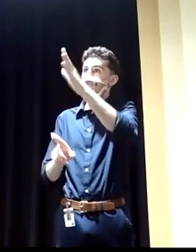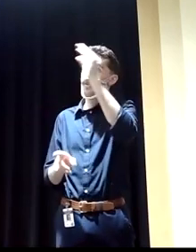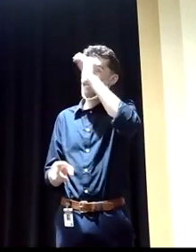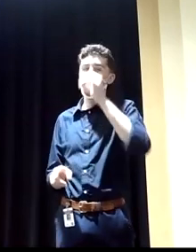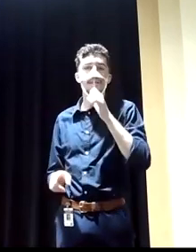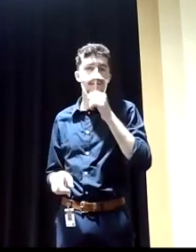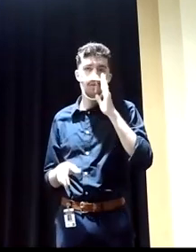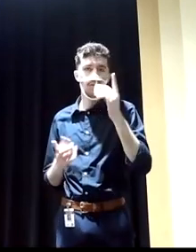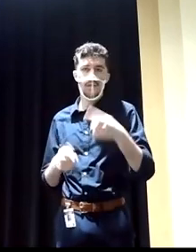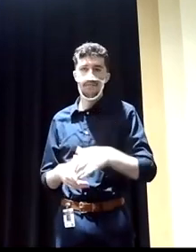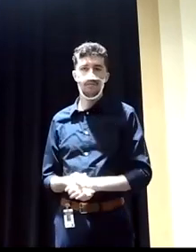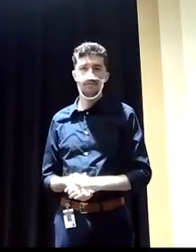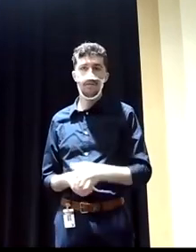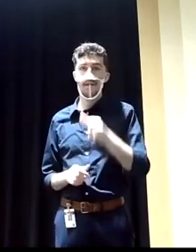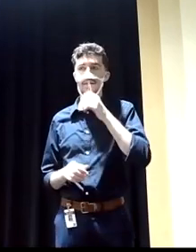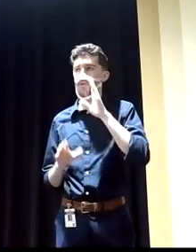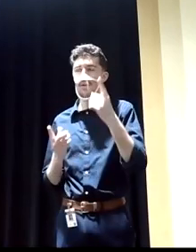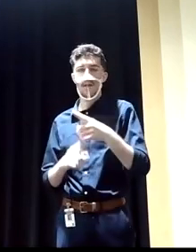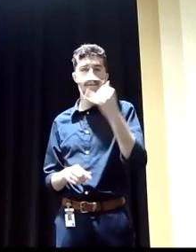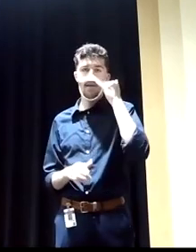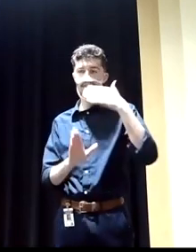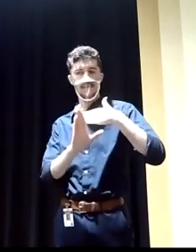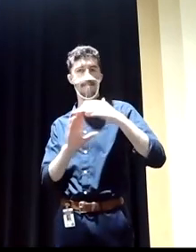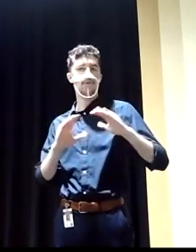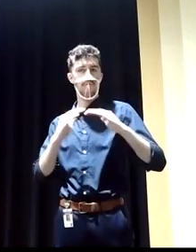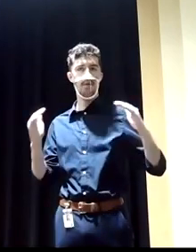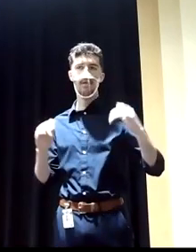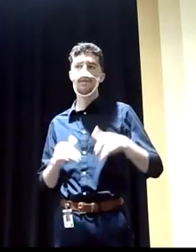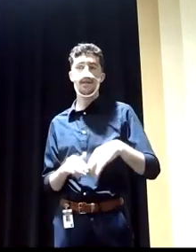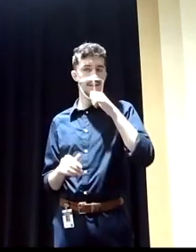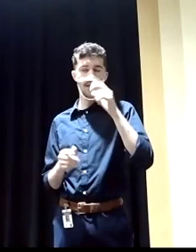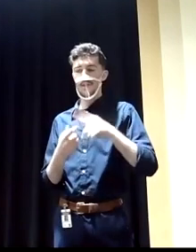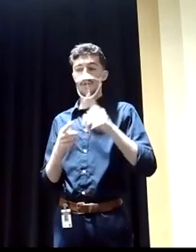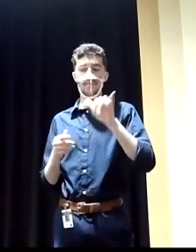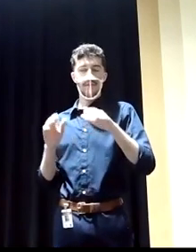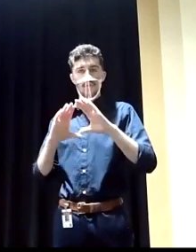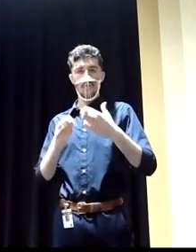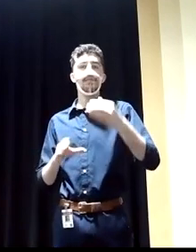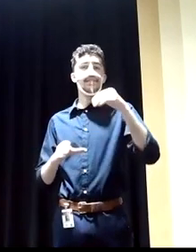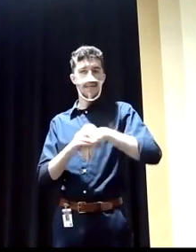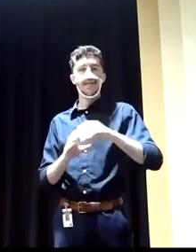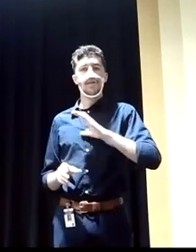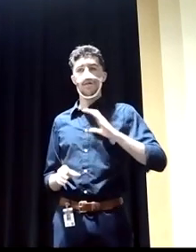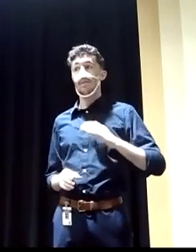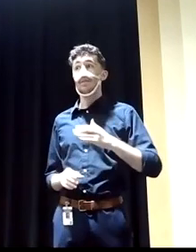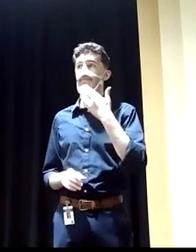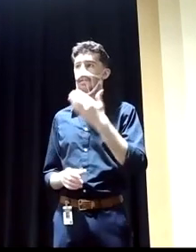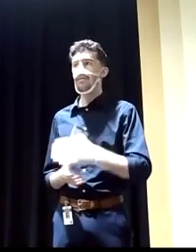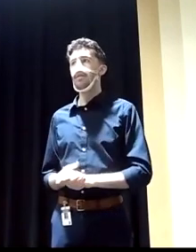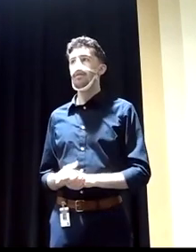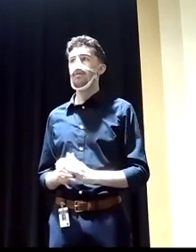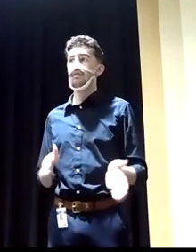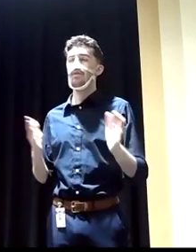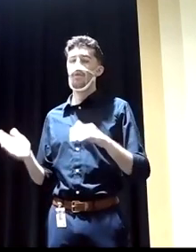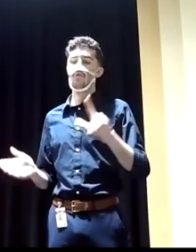will not come. It will not come for the middle class until the middle class is in Congress. Thank you. Thank you. Lieutenant